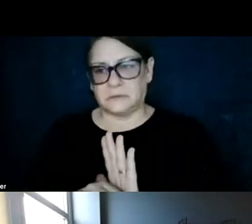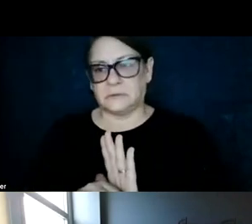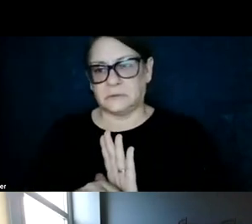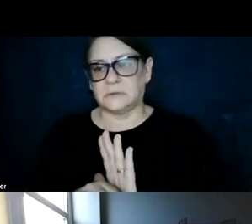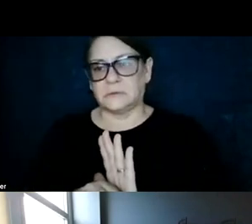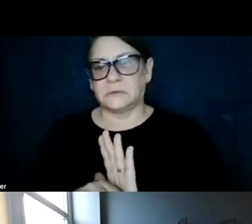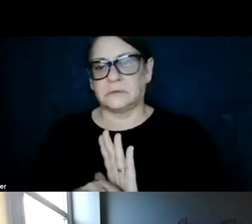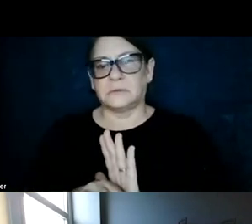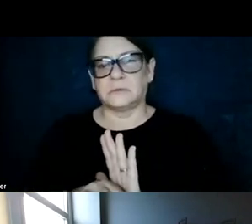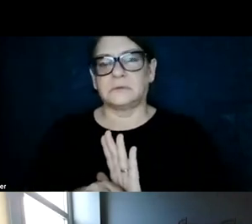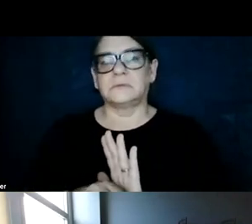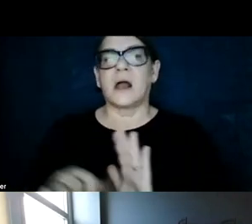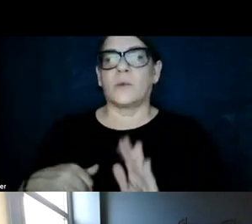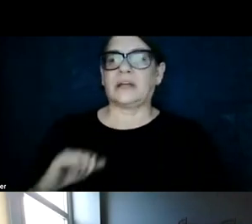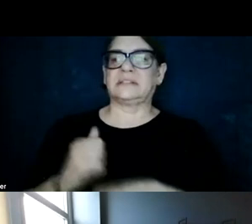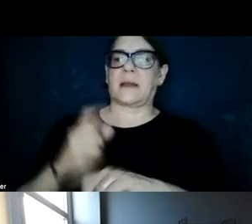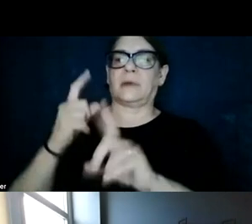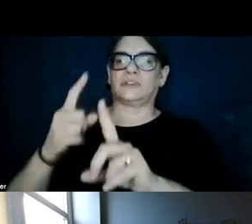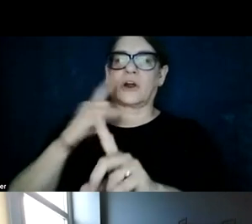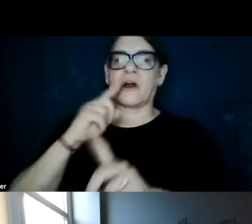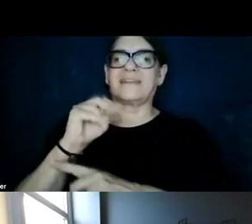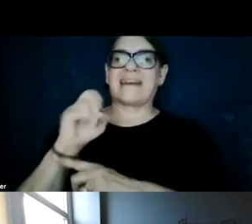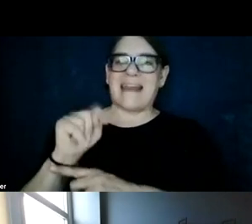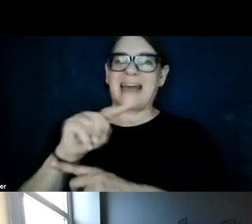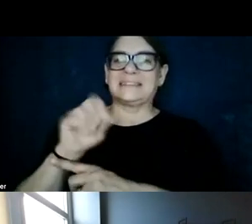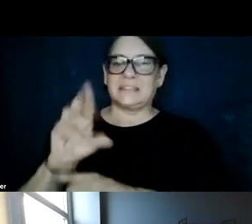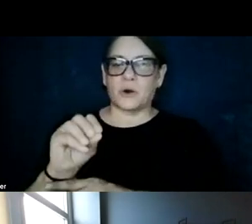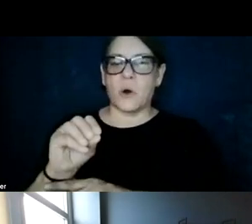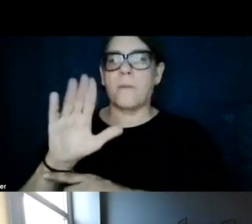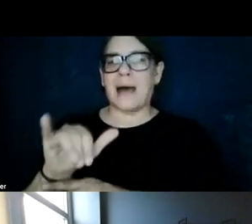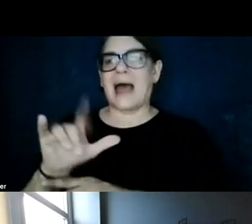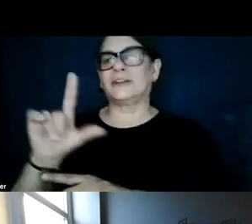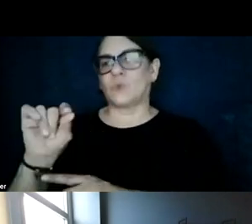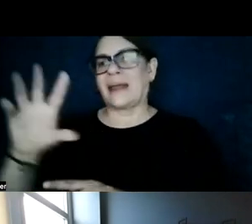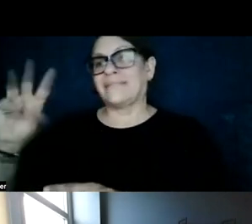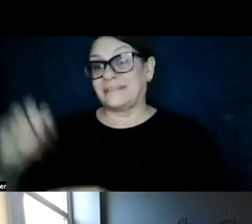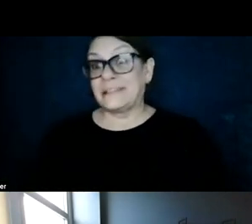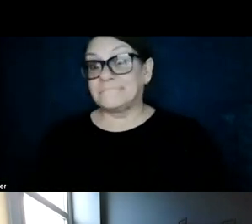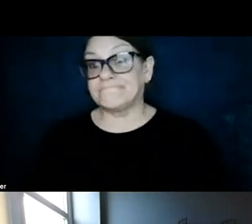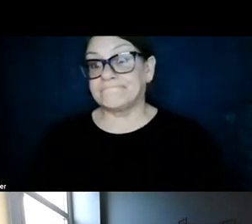set out a target of net zero economy-wide emissions by mid-century.